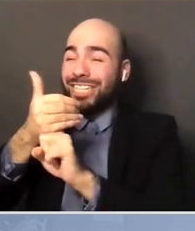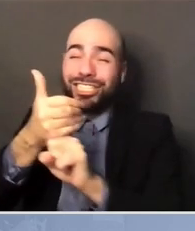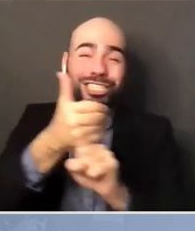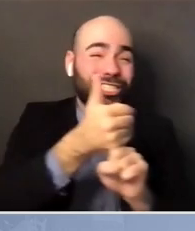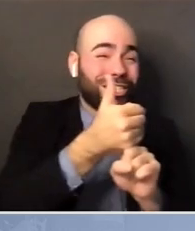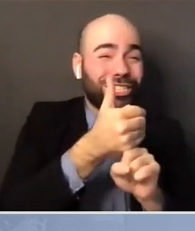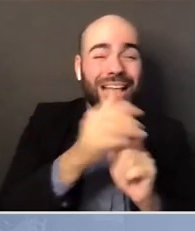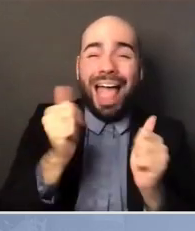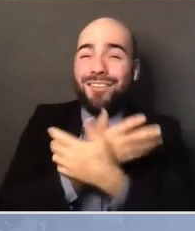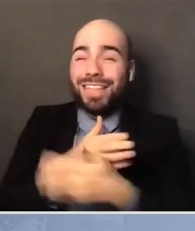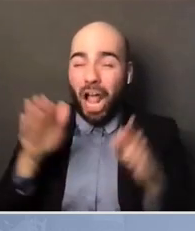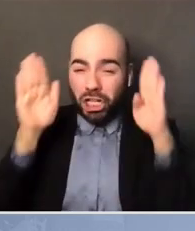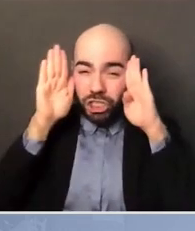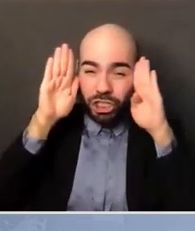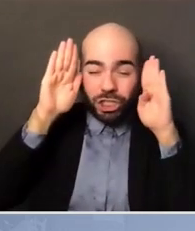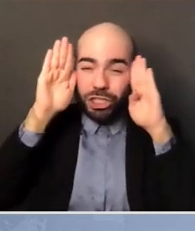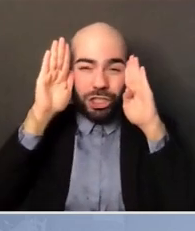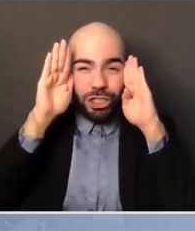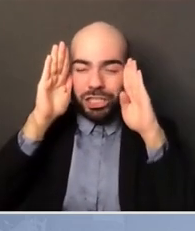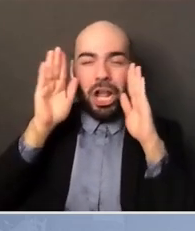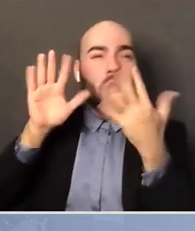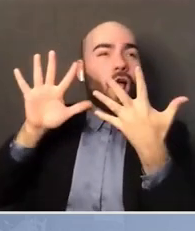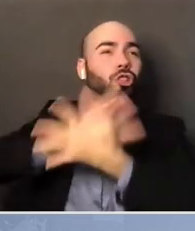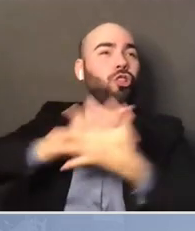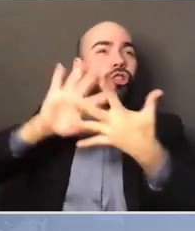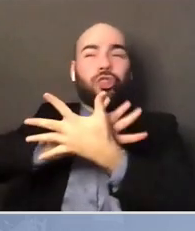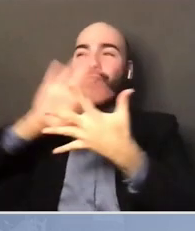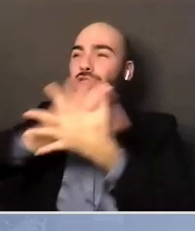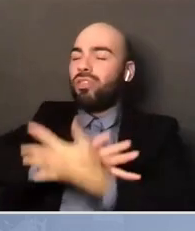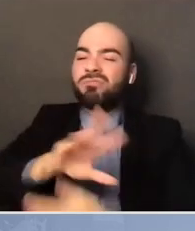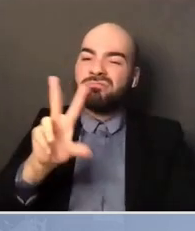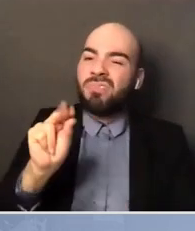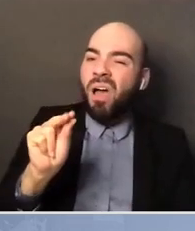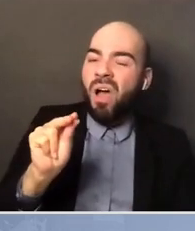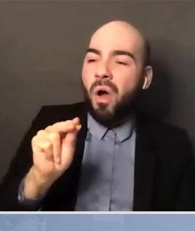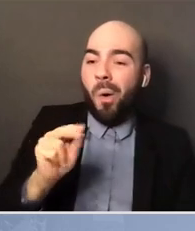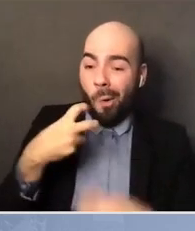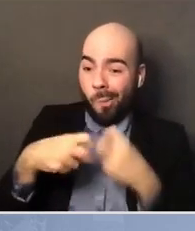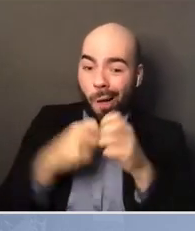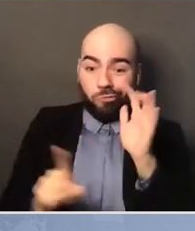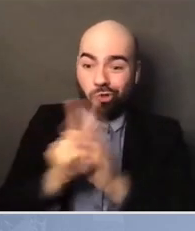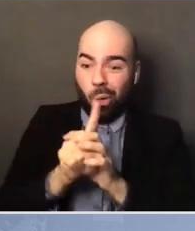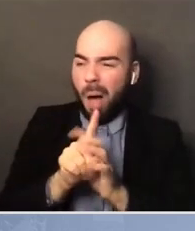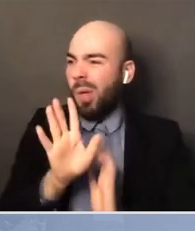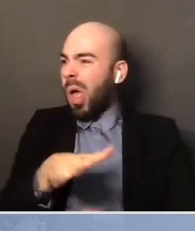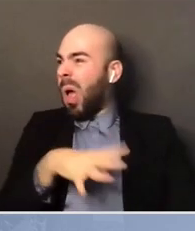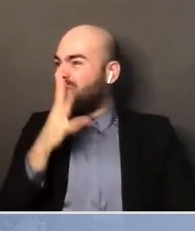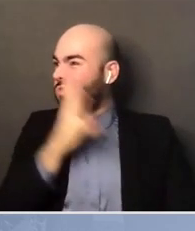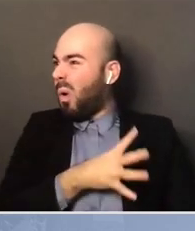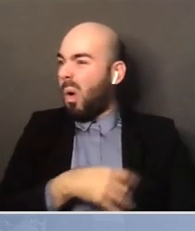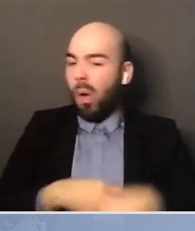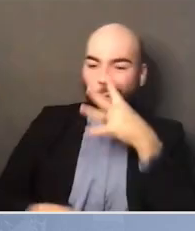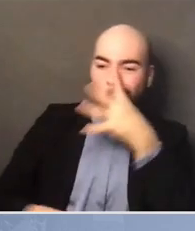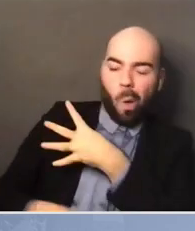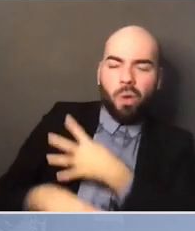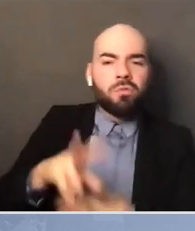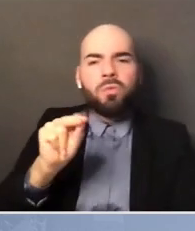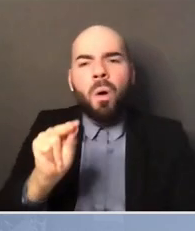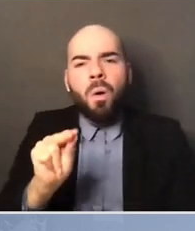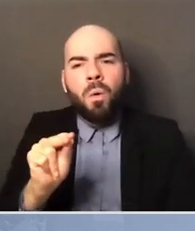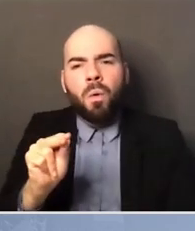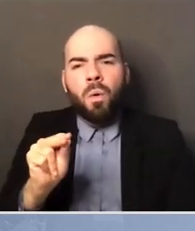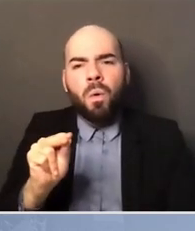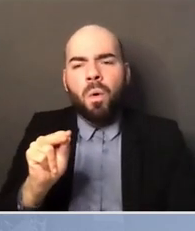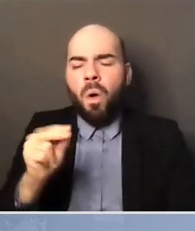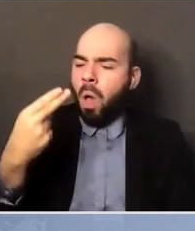problems. Hope is believing in the face of